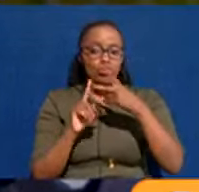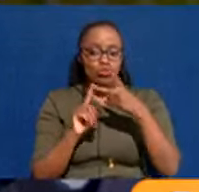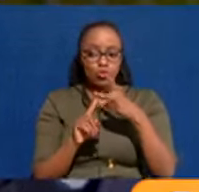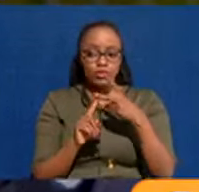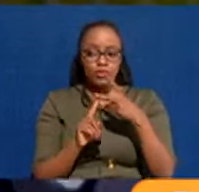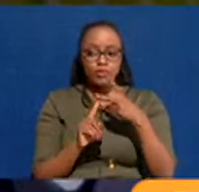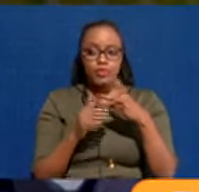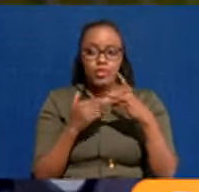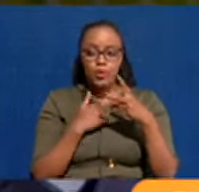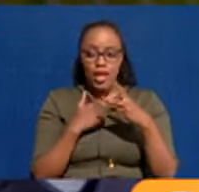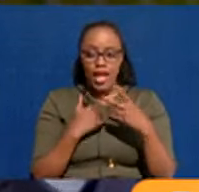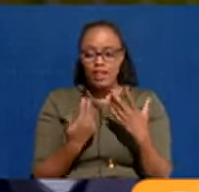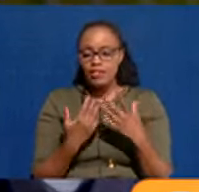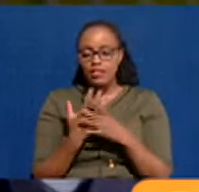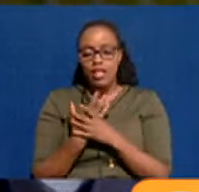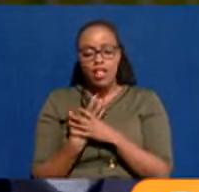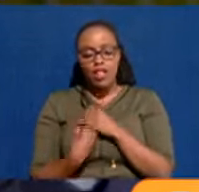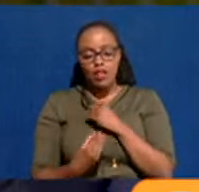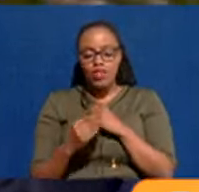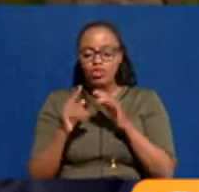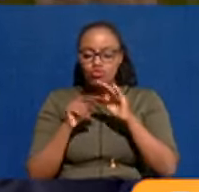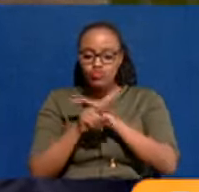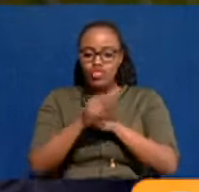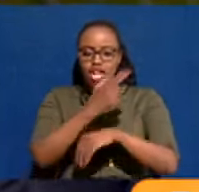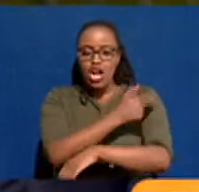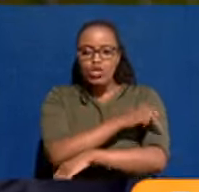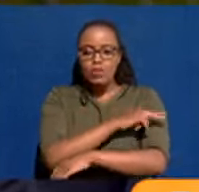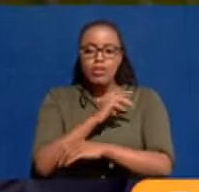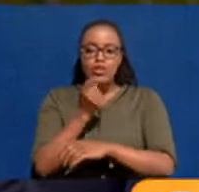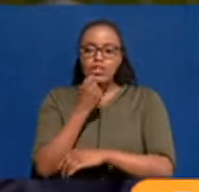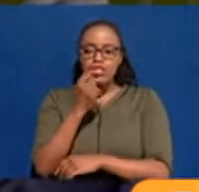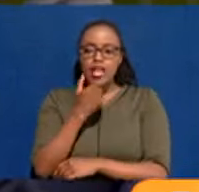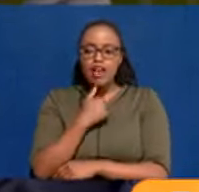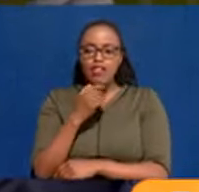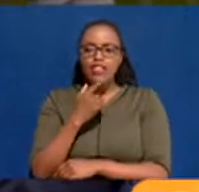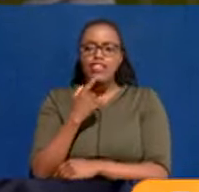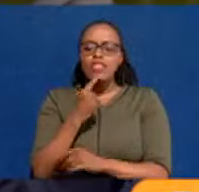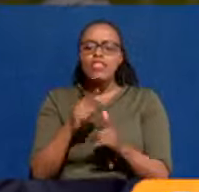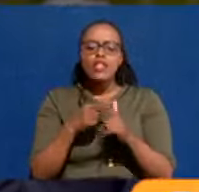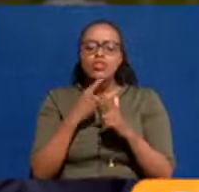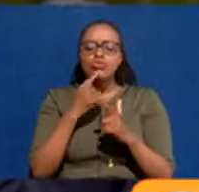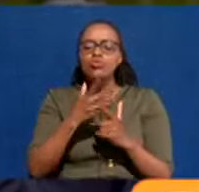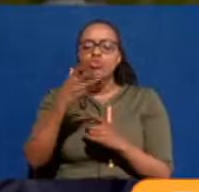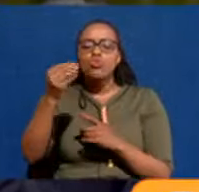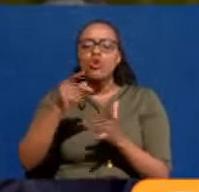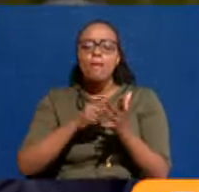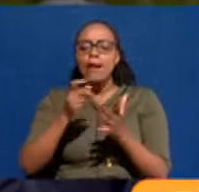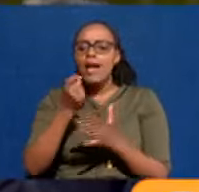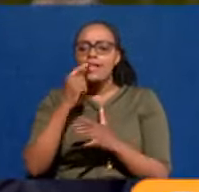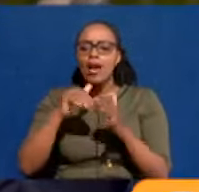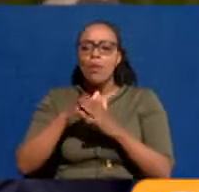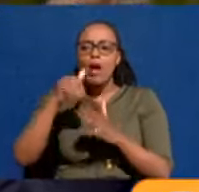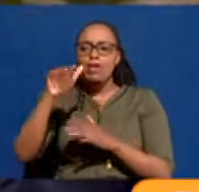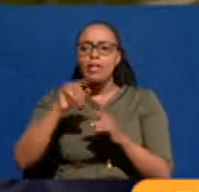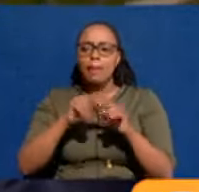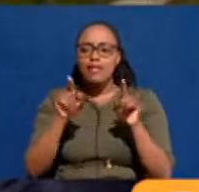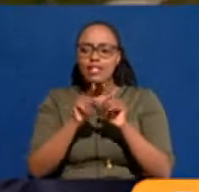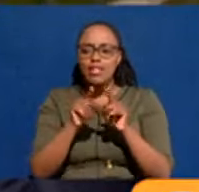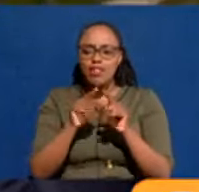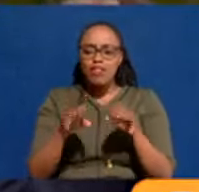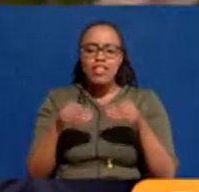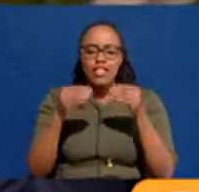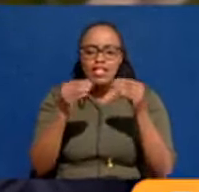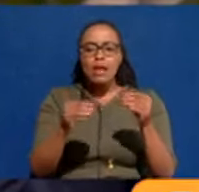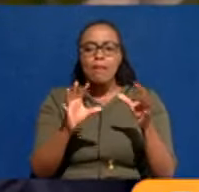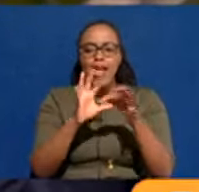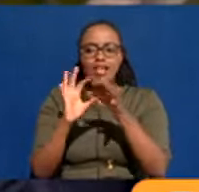it is disheartening when you go to a hospital, you're treated, and then you're told, and much of it was about the supply chain.